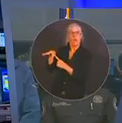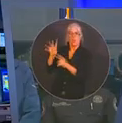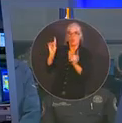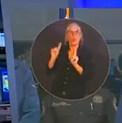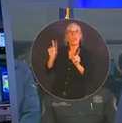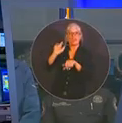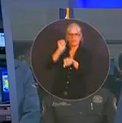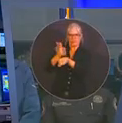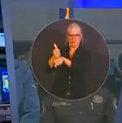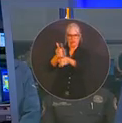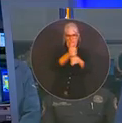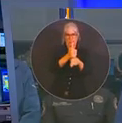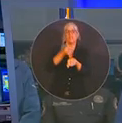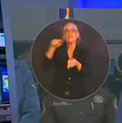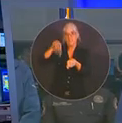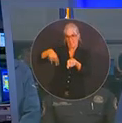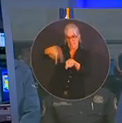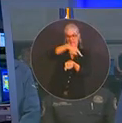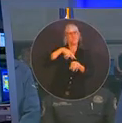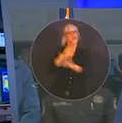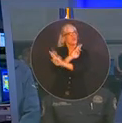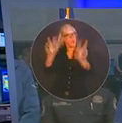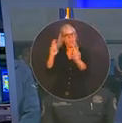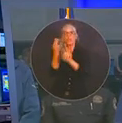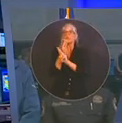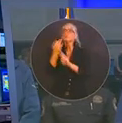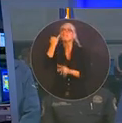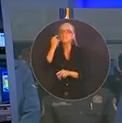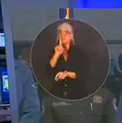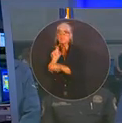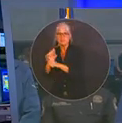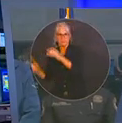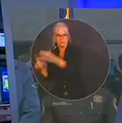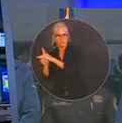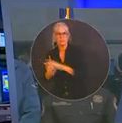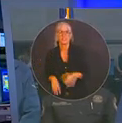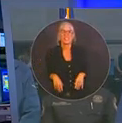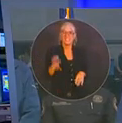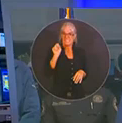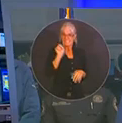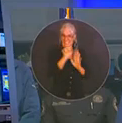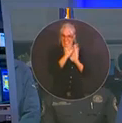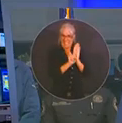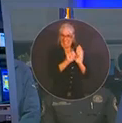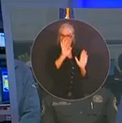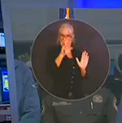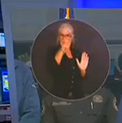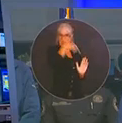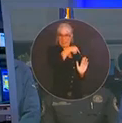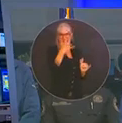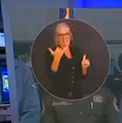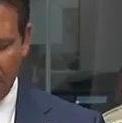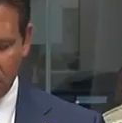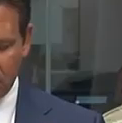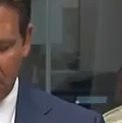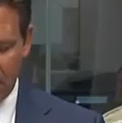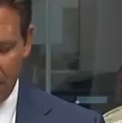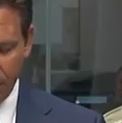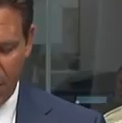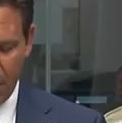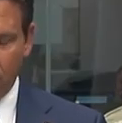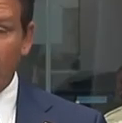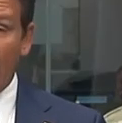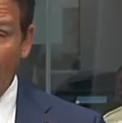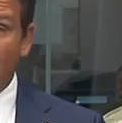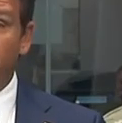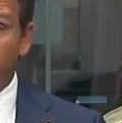used if the need arises. The state of Florida is amassing fuel reserves ahead of Milton and staging it to be utilized as needed.